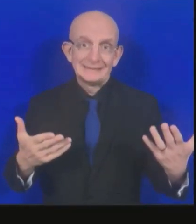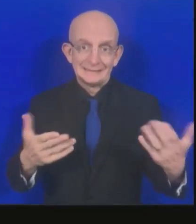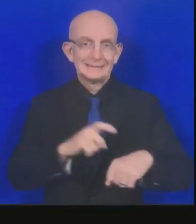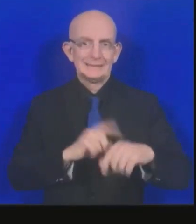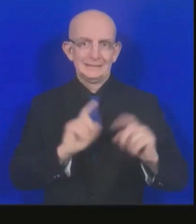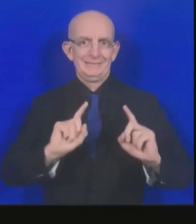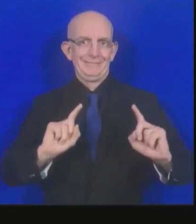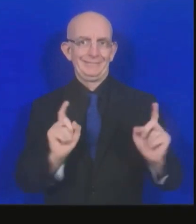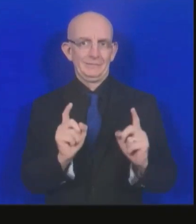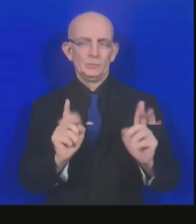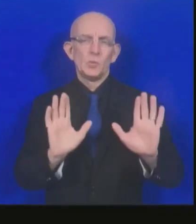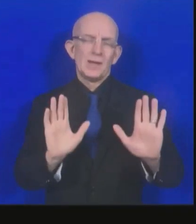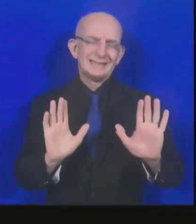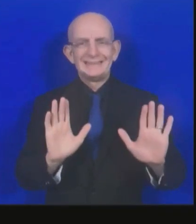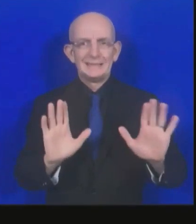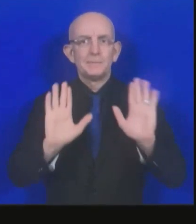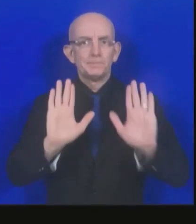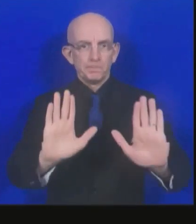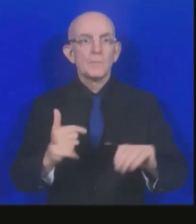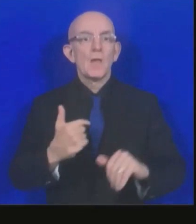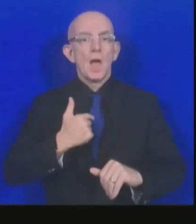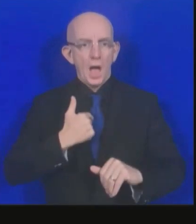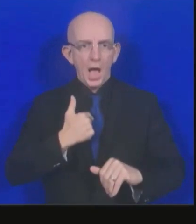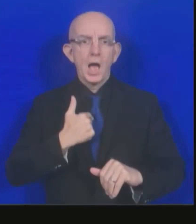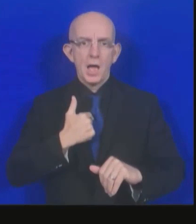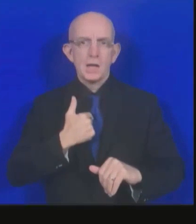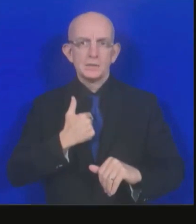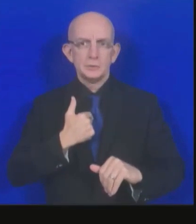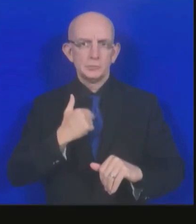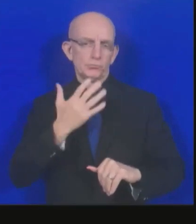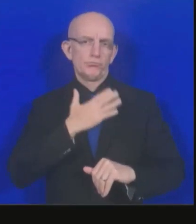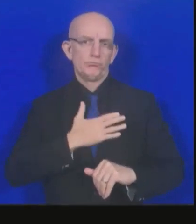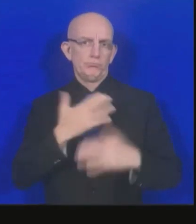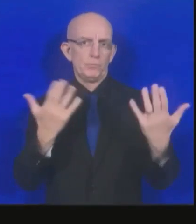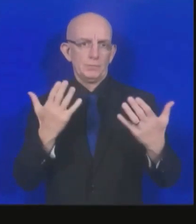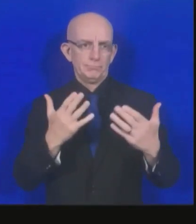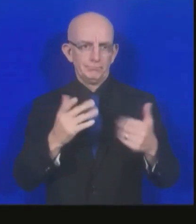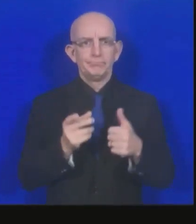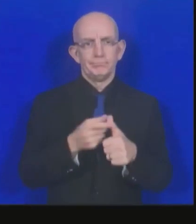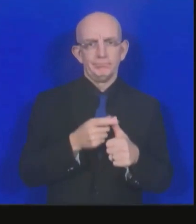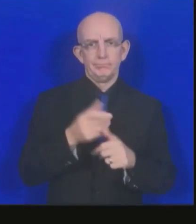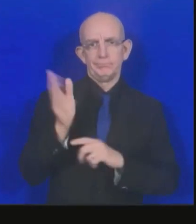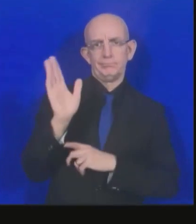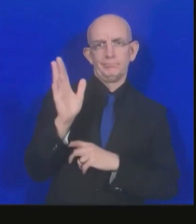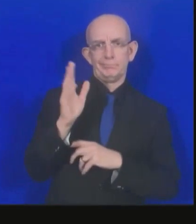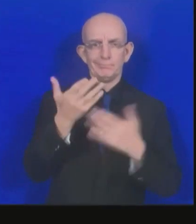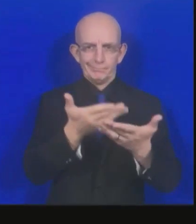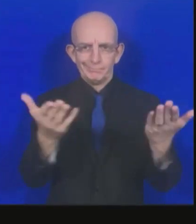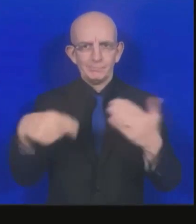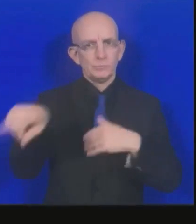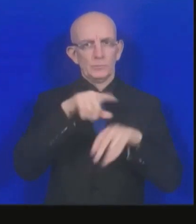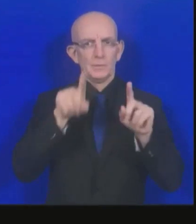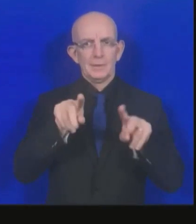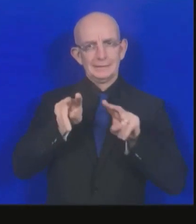first bring to your attention the fate of the middle-income